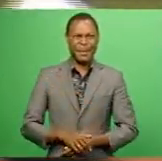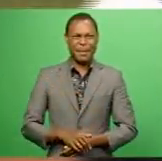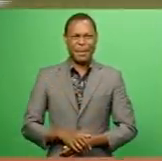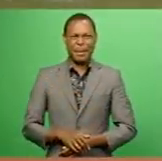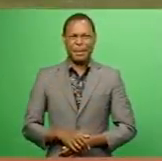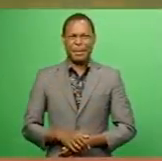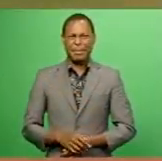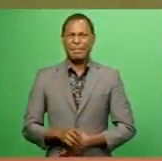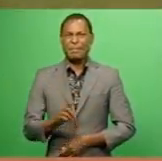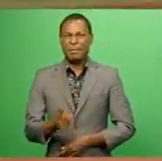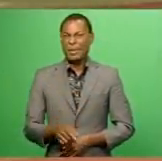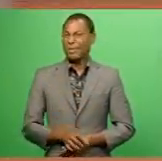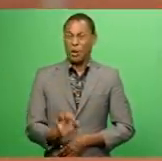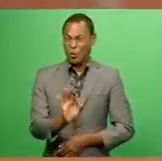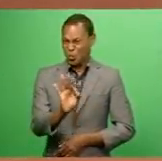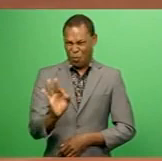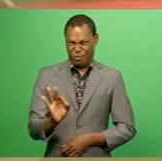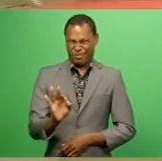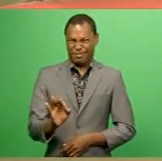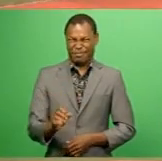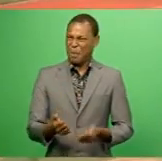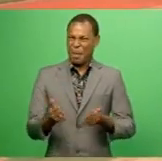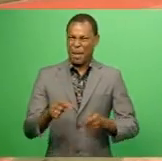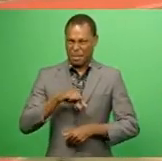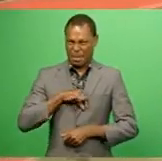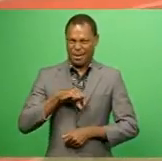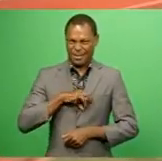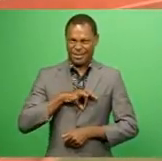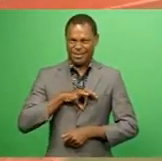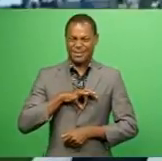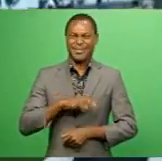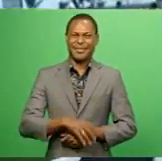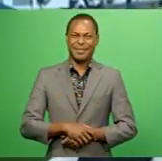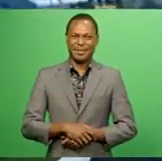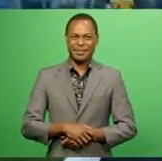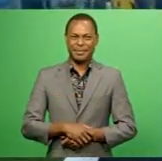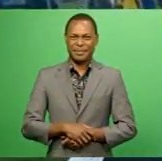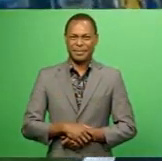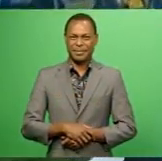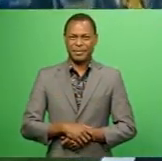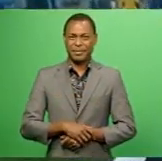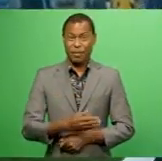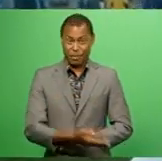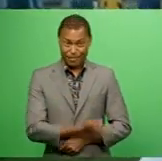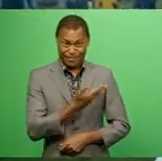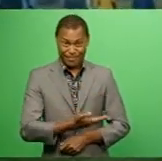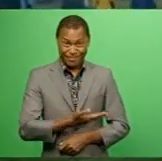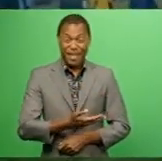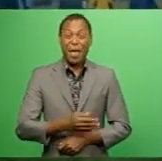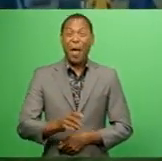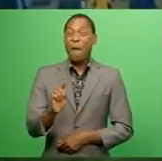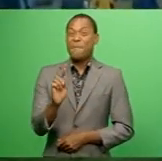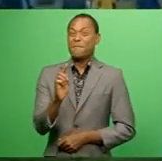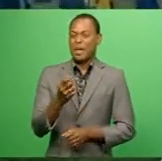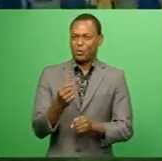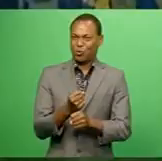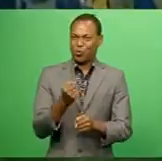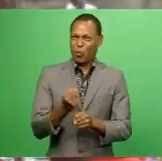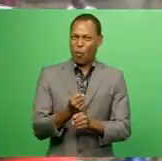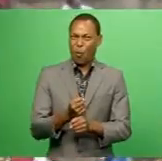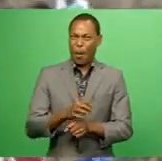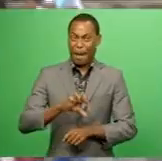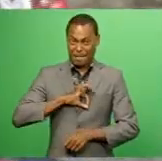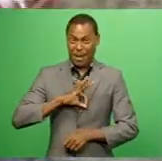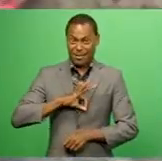haven't won any medals yet. And this year, we are coming to medals. Emmanuel Manasa, winning the school's first gold medal at the triple-N zone